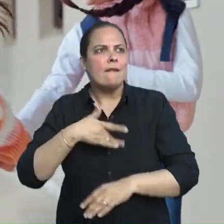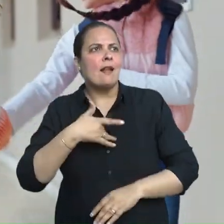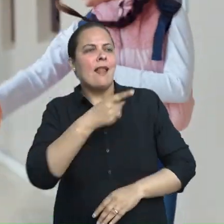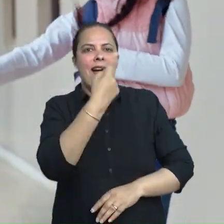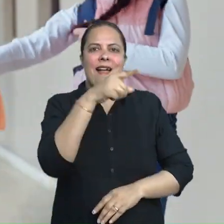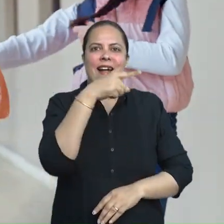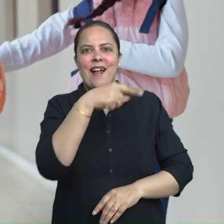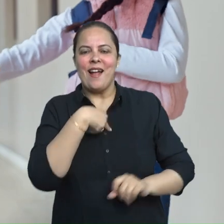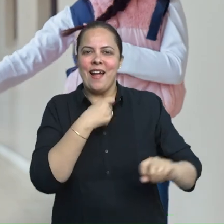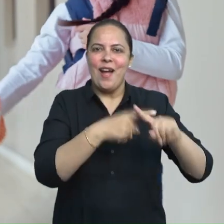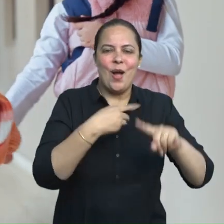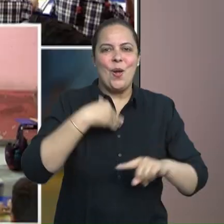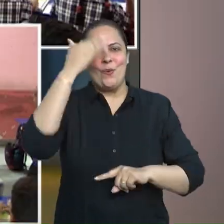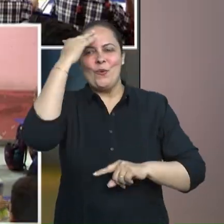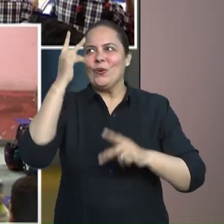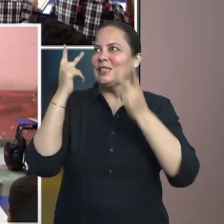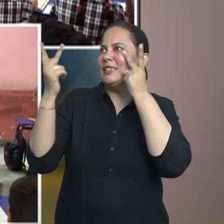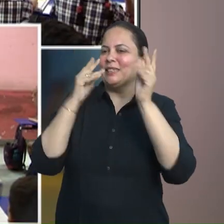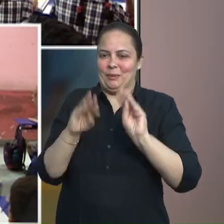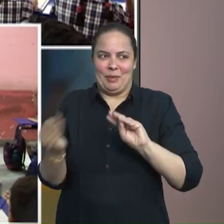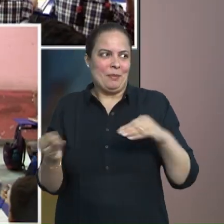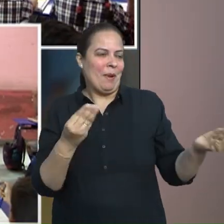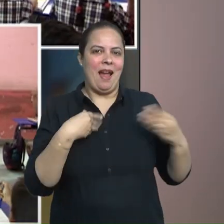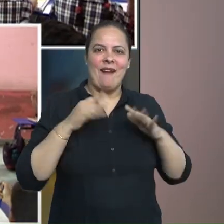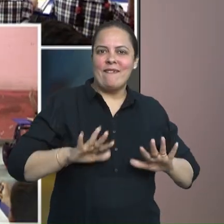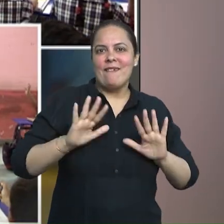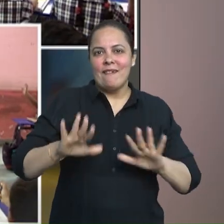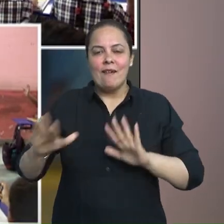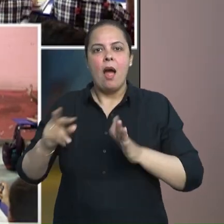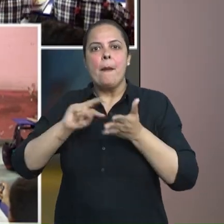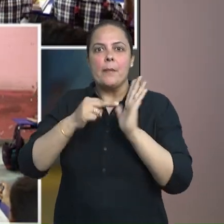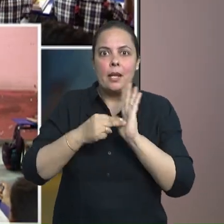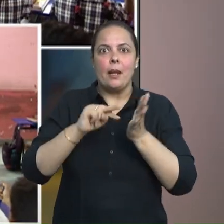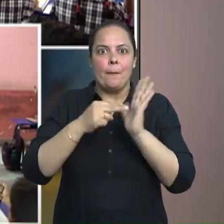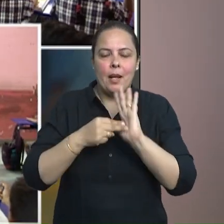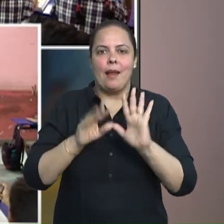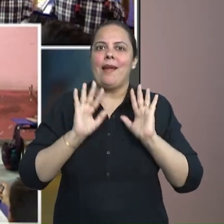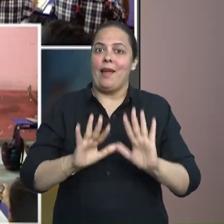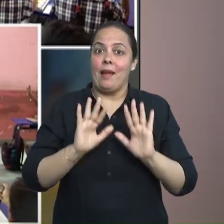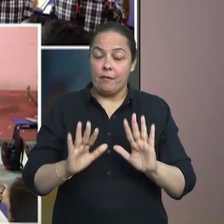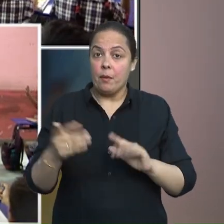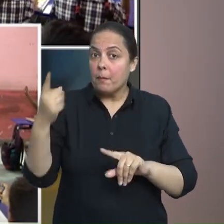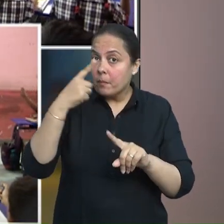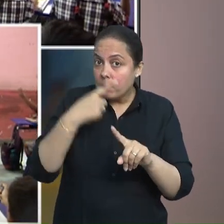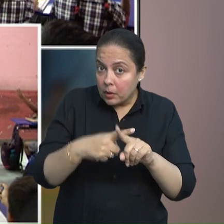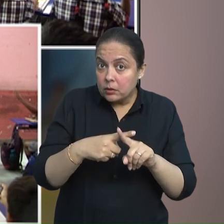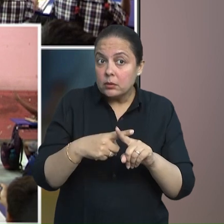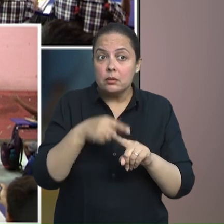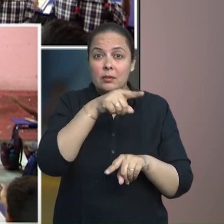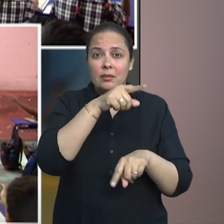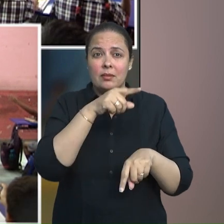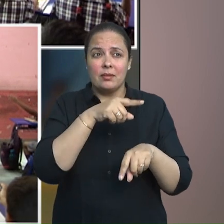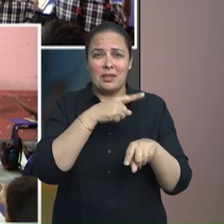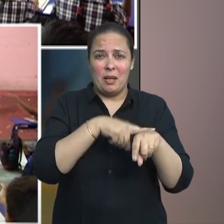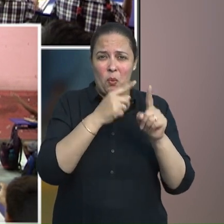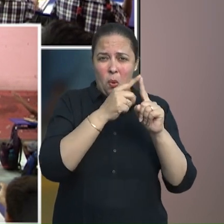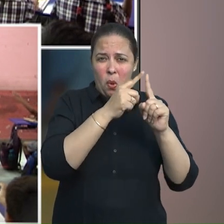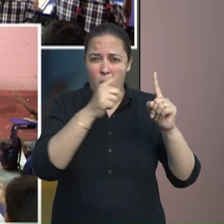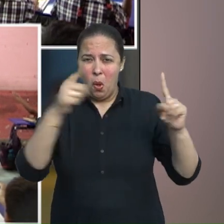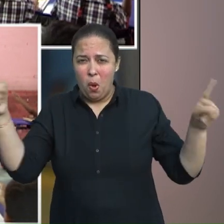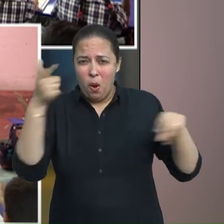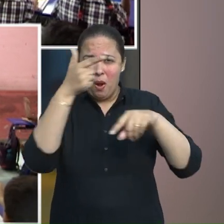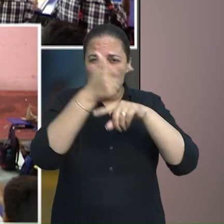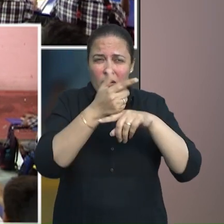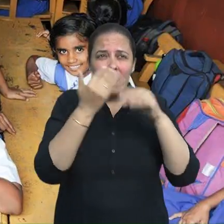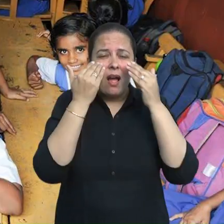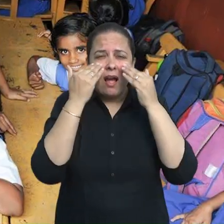and meaningful to their lives. Additionally, the duration of the programs has been thoughtfully considered, taking